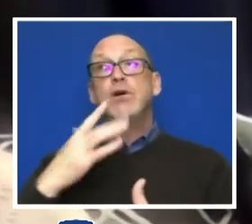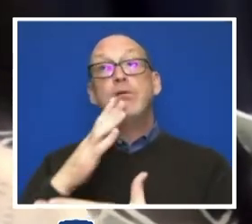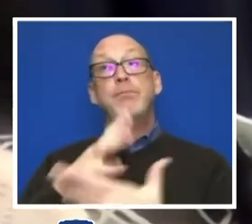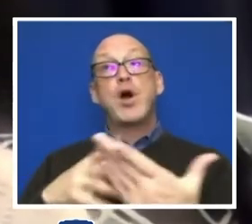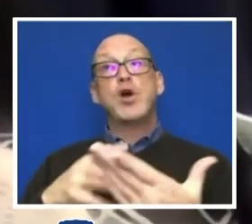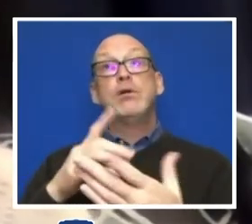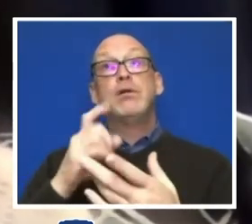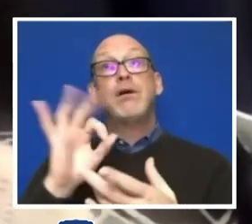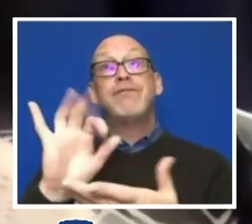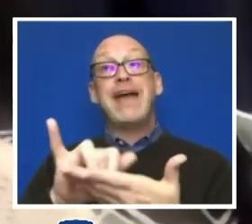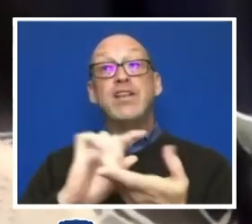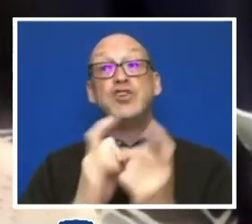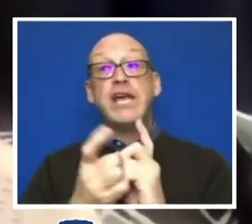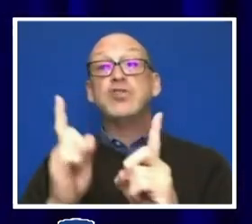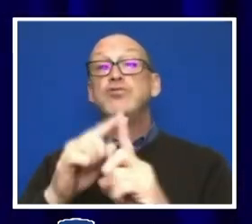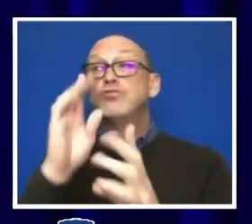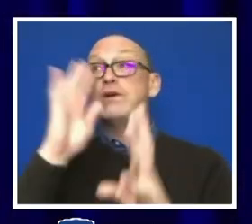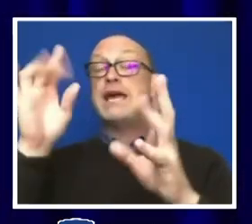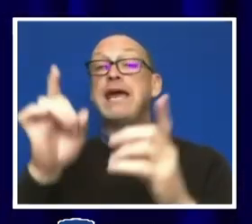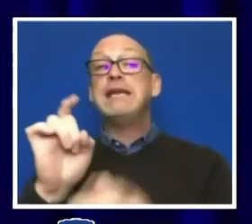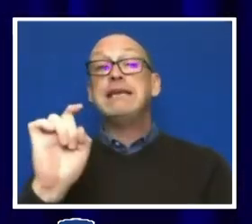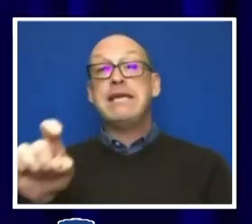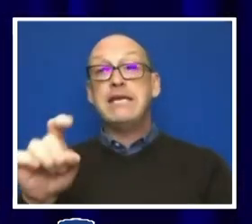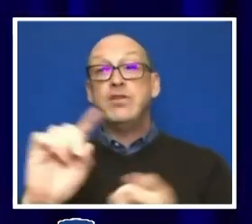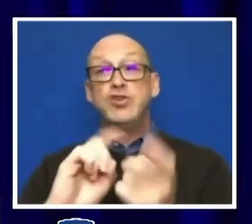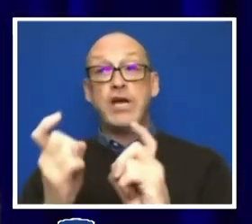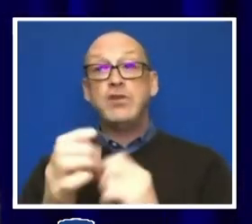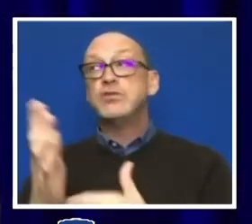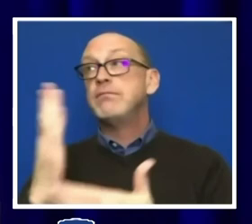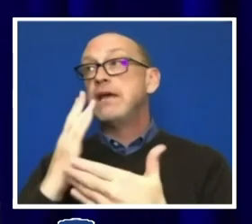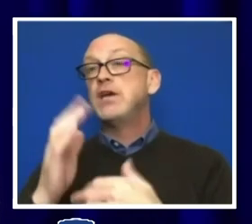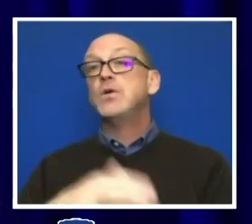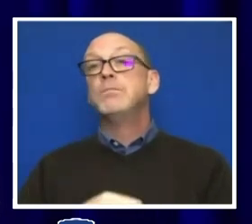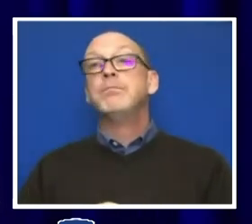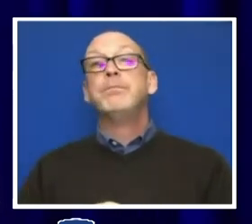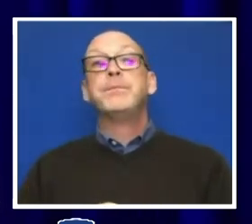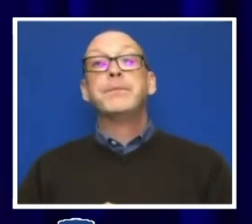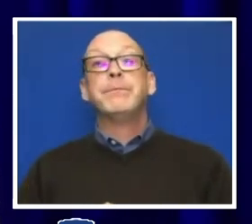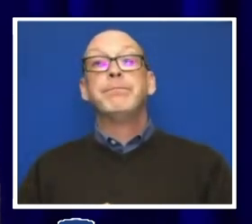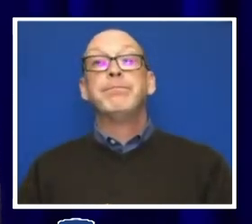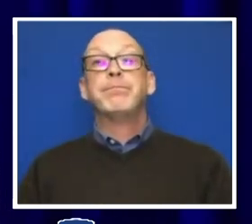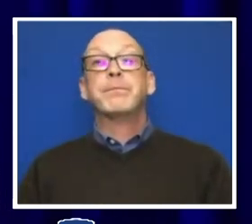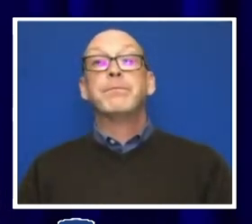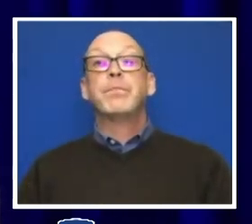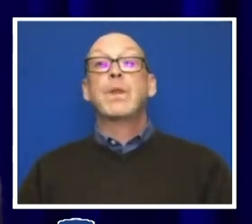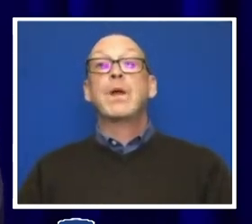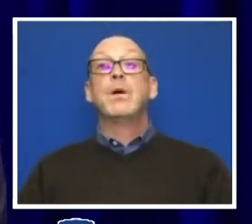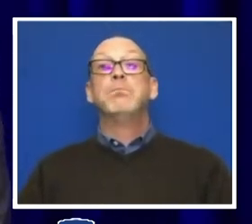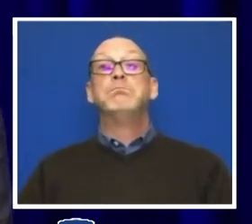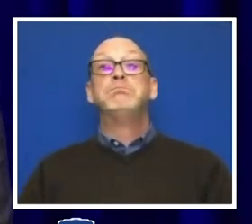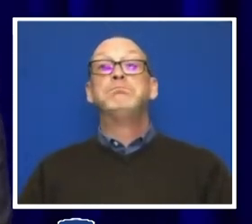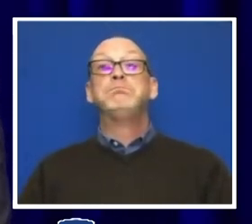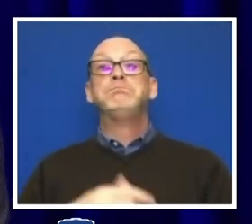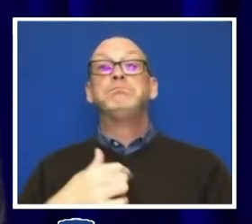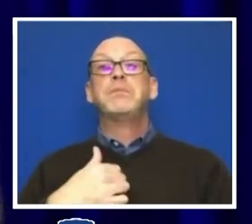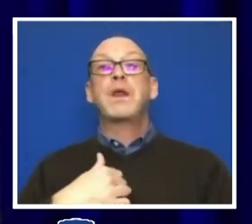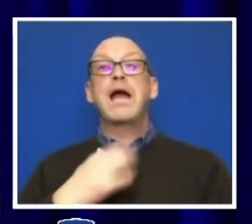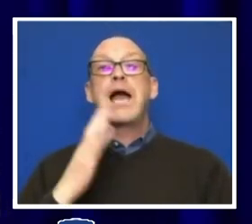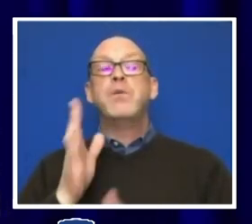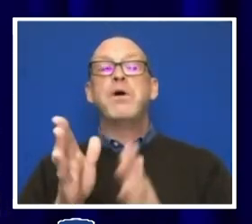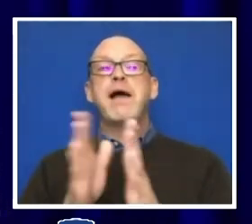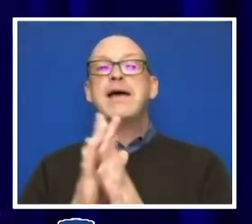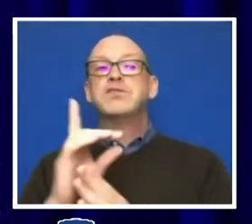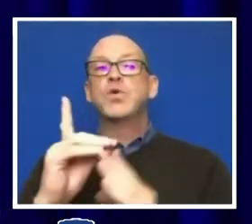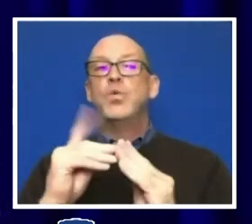necessary change. Thank you. So I'm going to take the liberty of just sneaking in one more question before